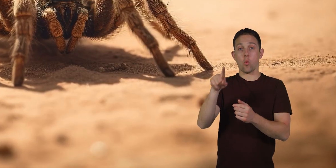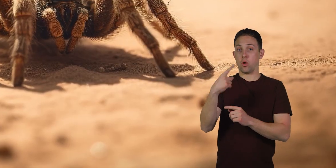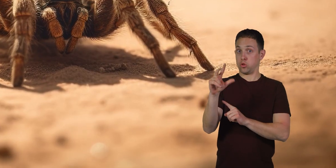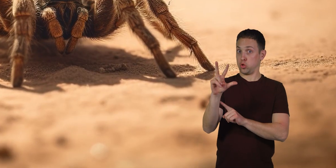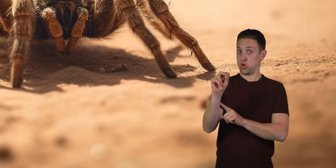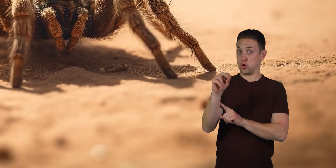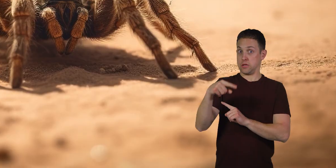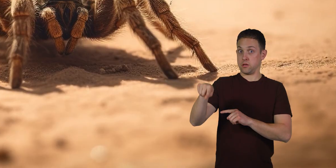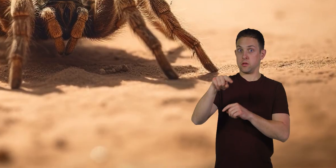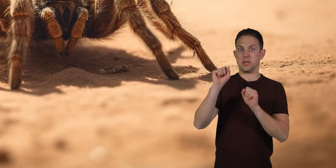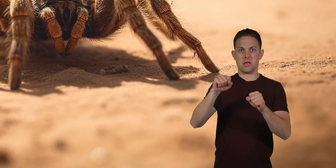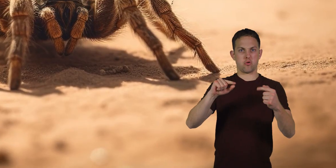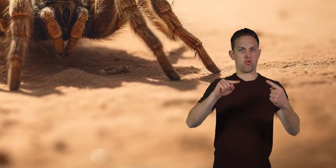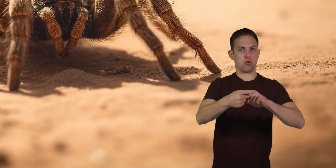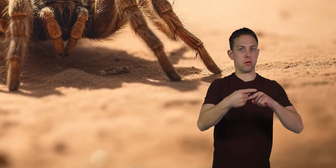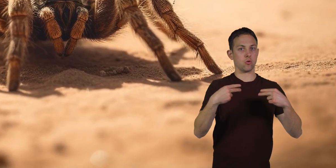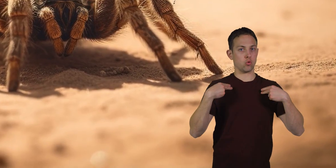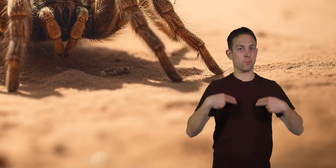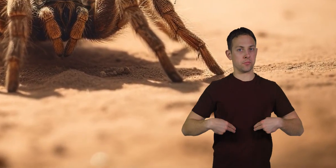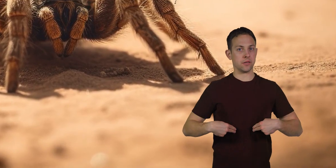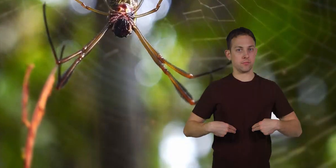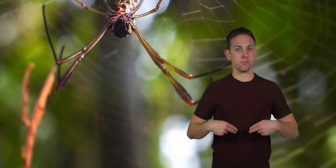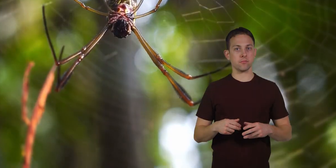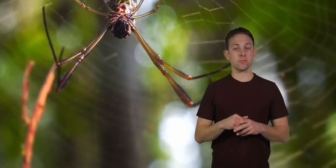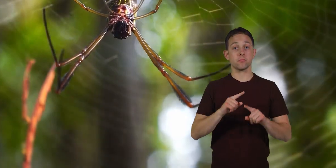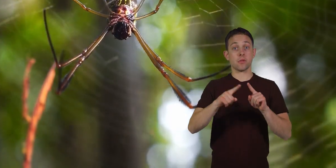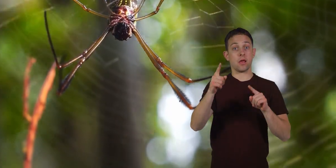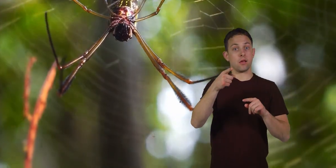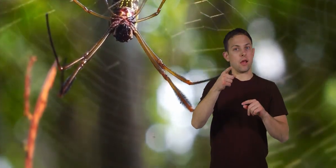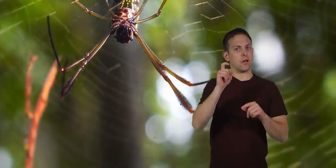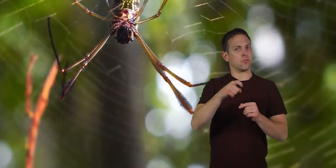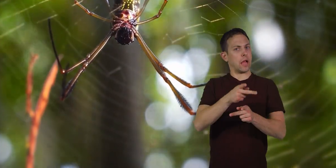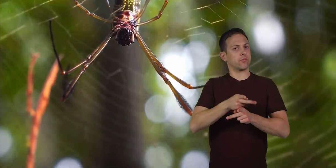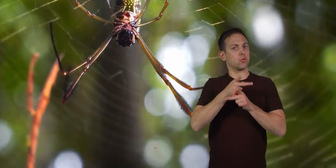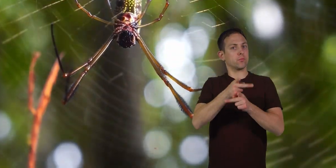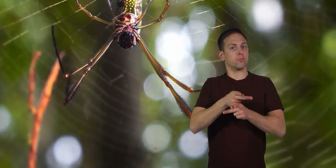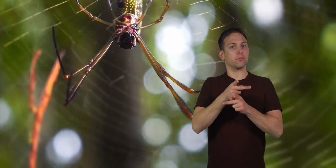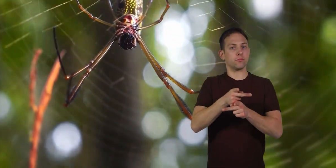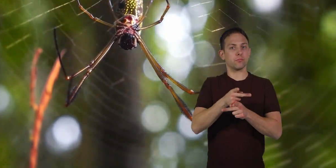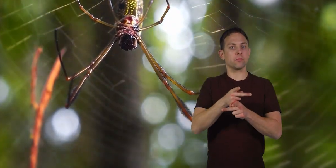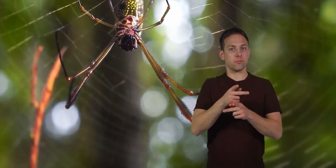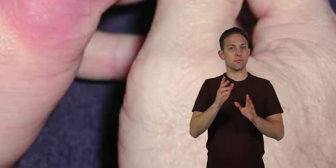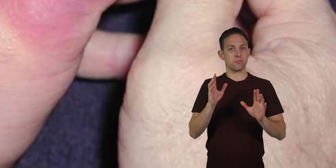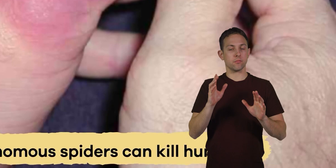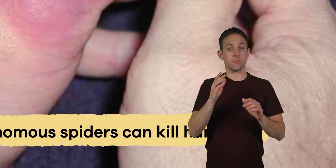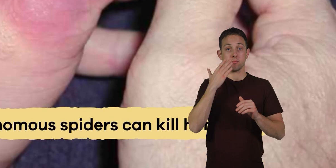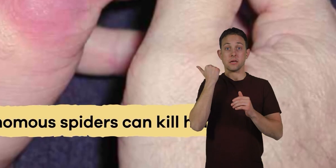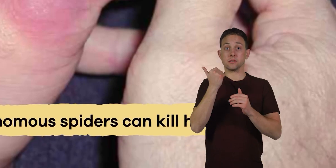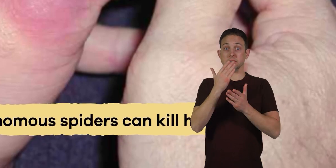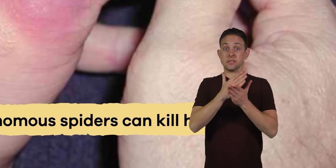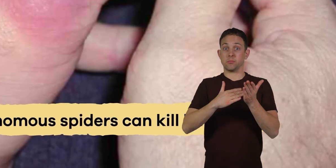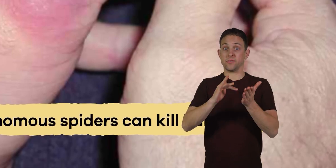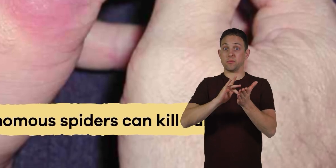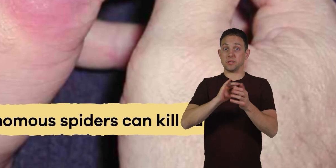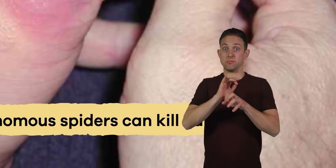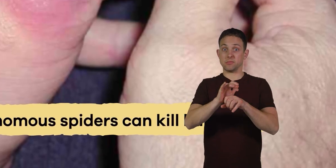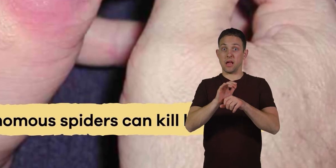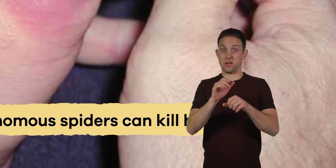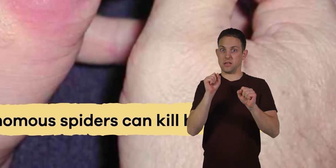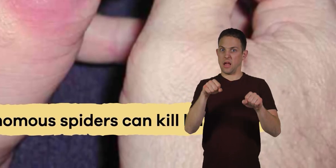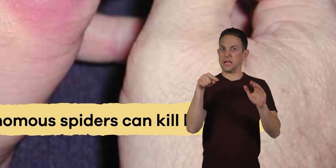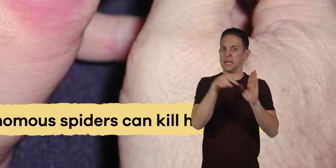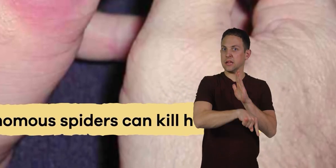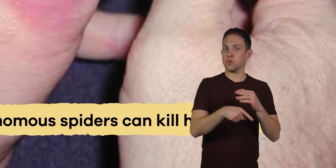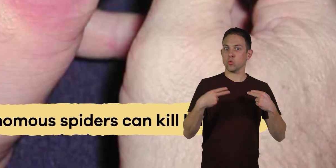only 30 species can be harmful to humans. But you have to be very careful, because some venomous spiders